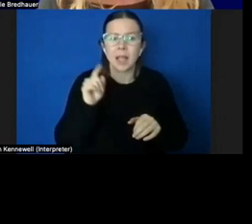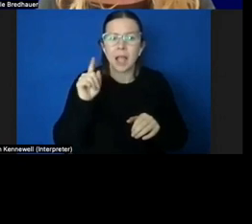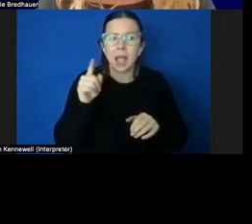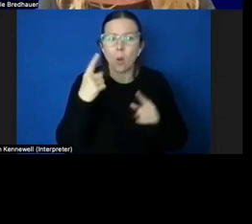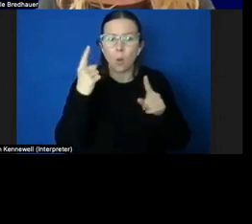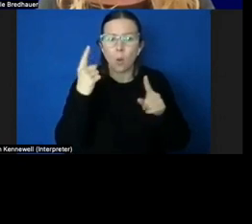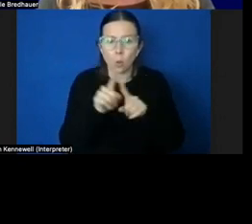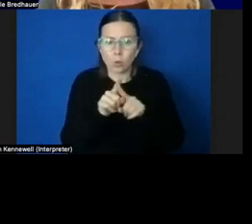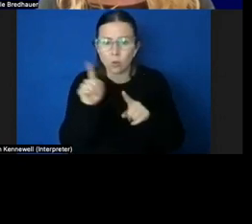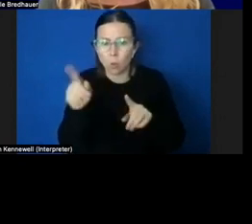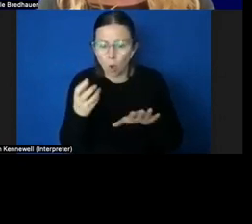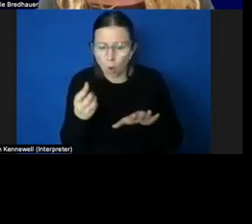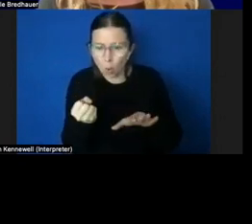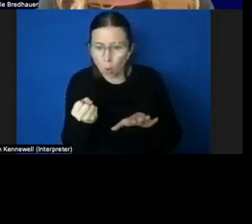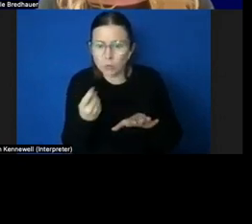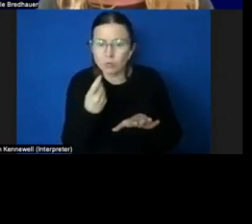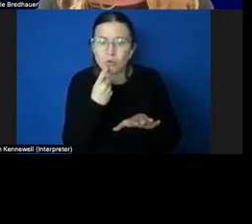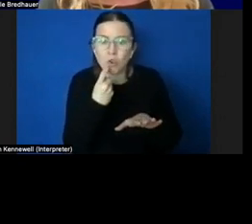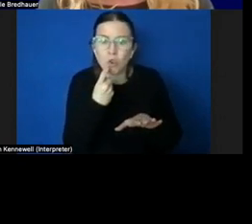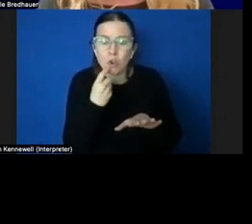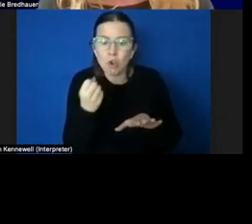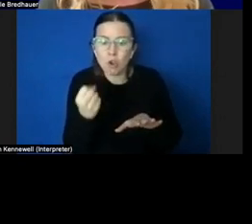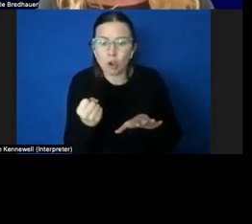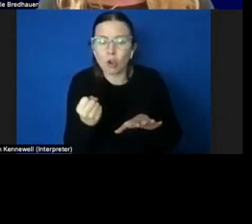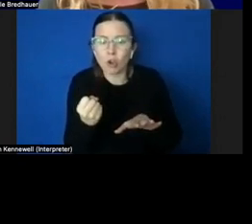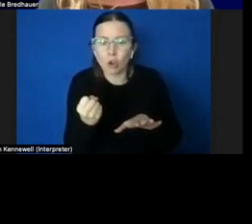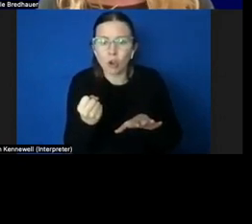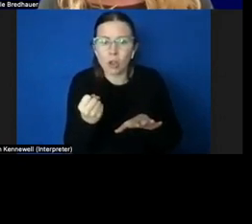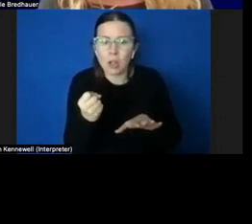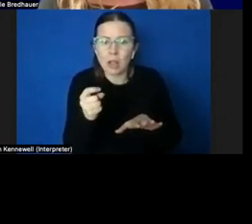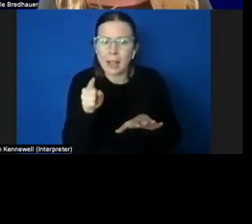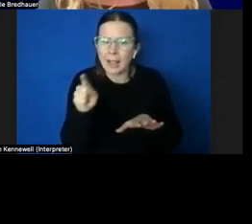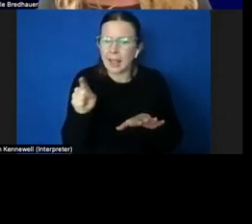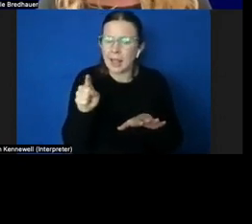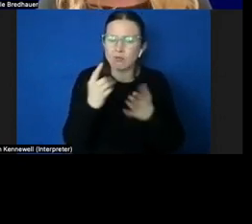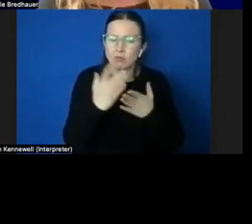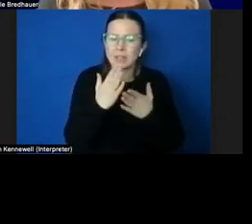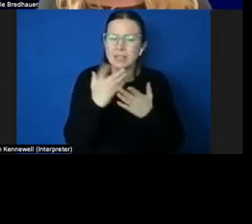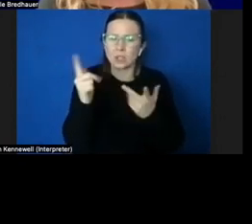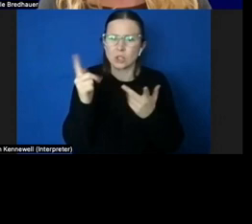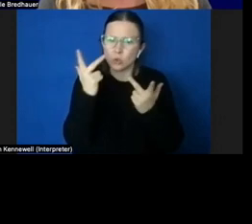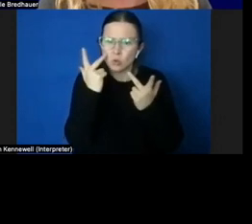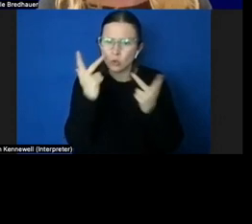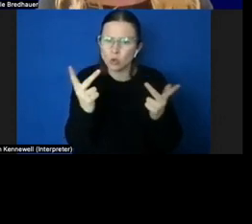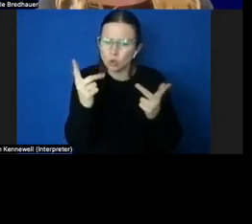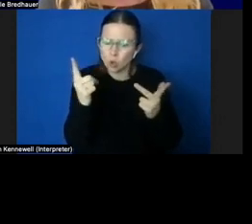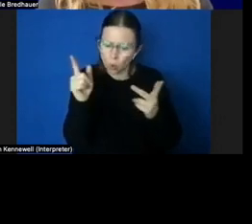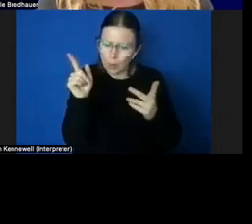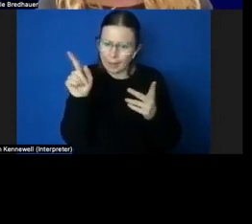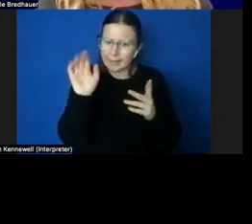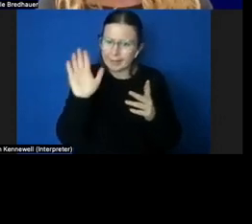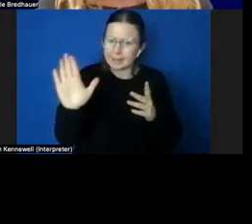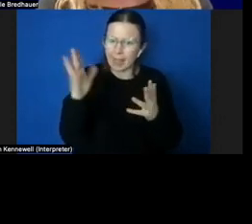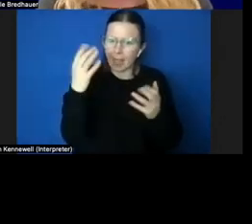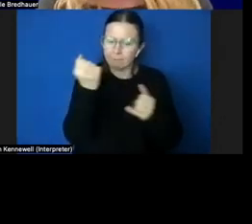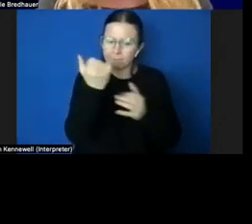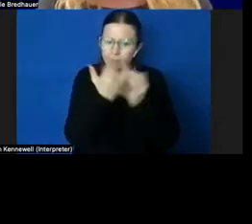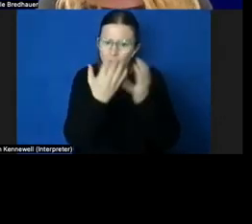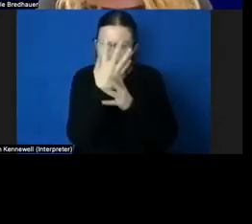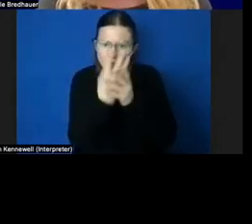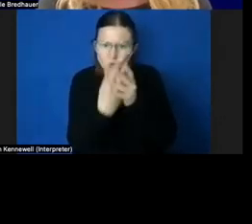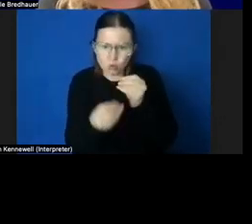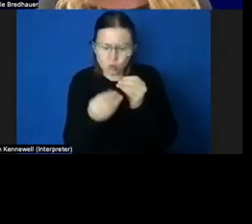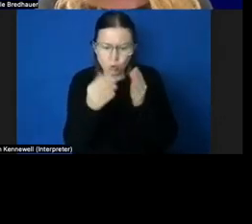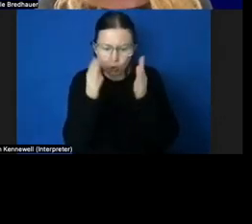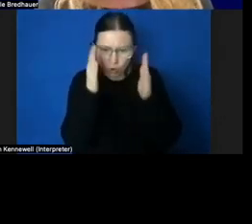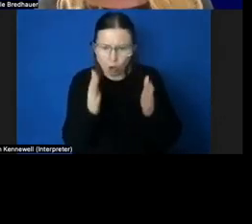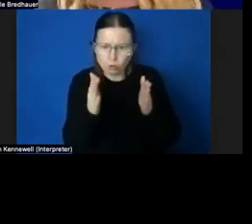and he's showing real, real concentration and has a closer viewing